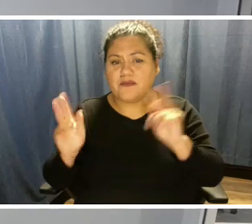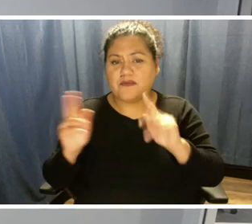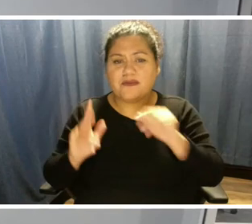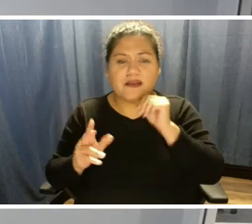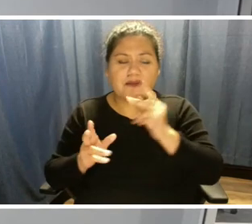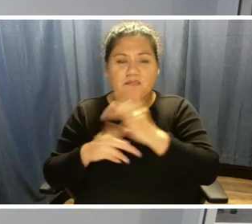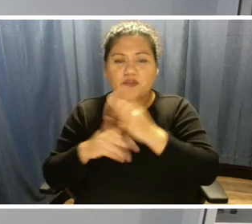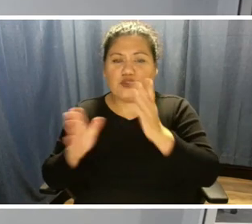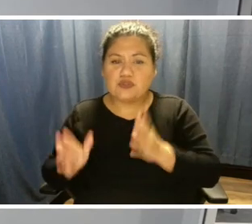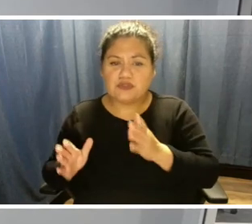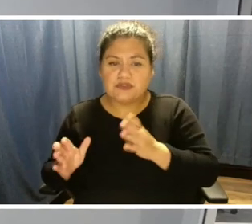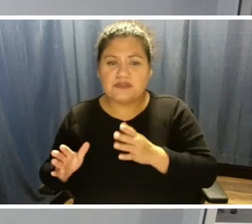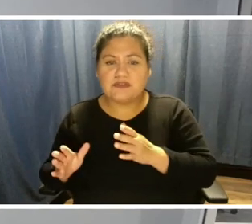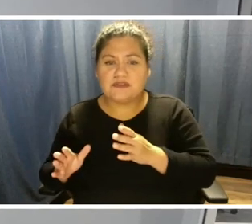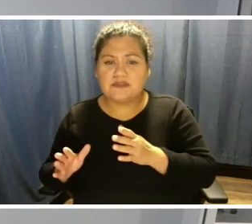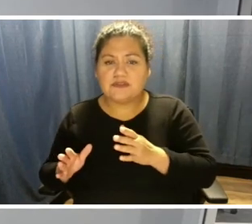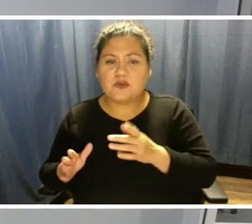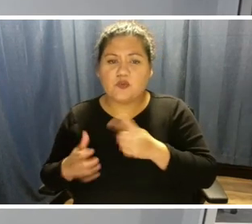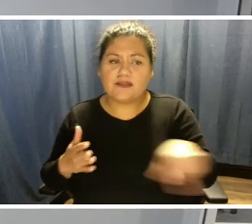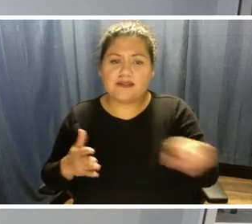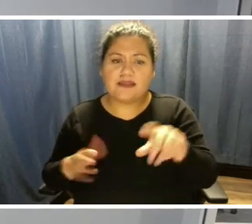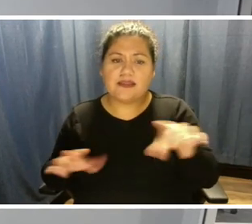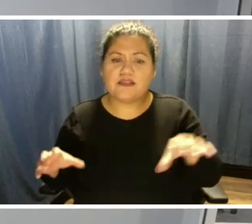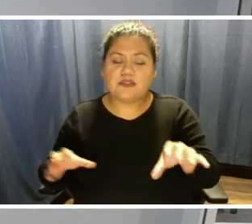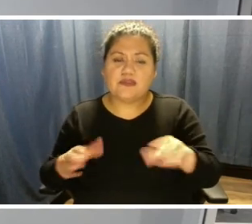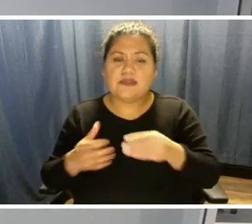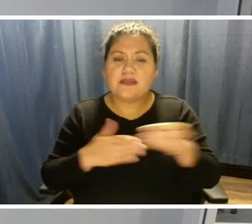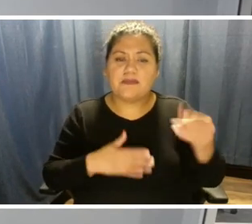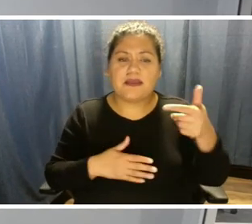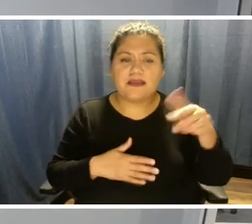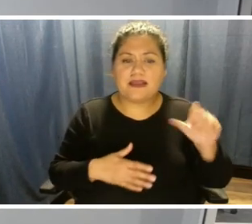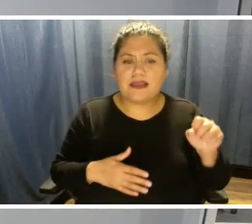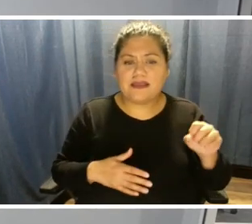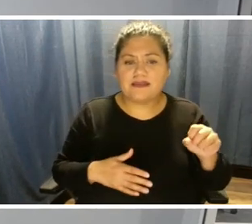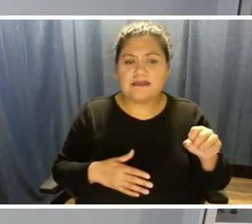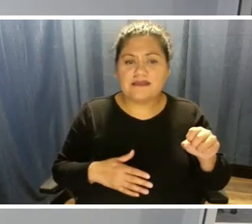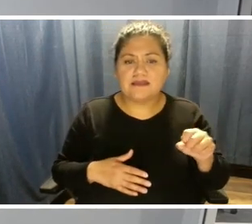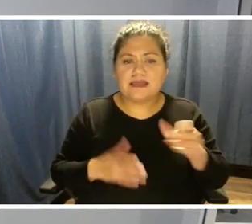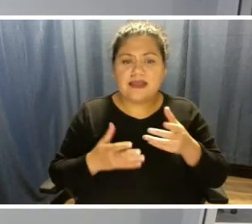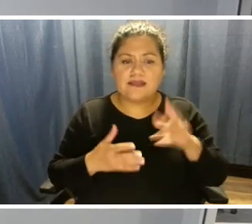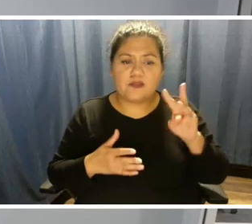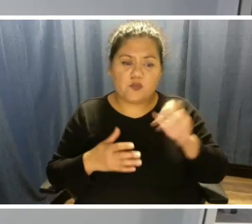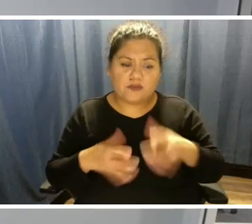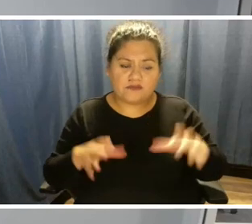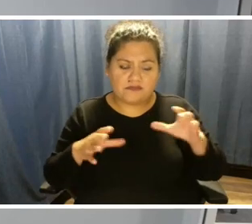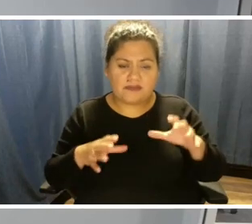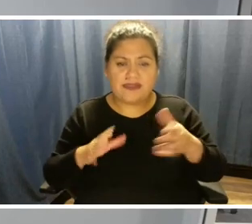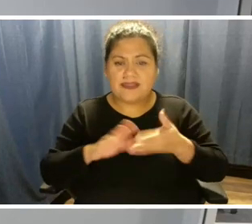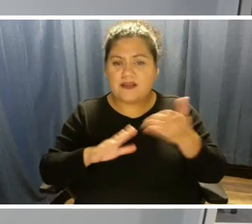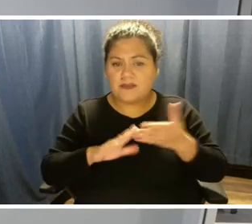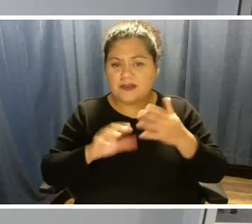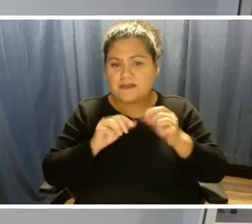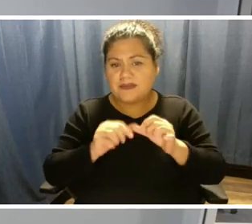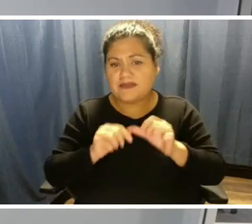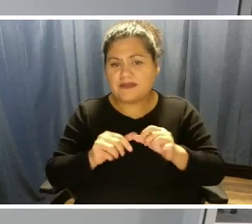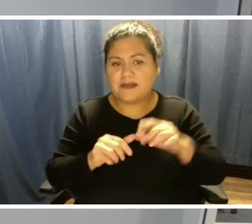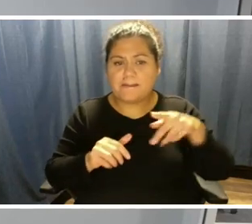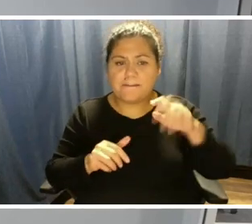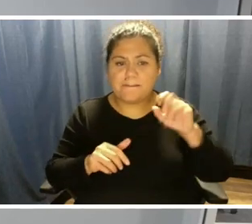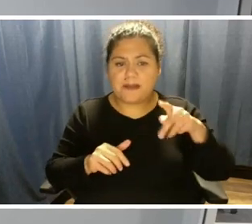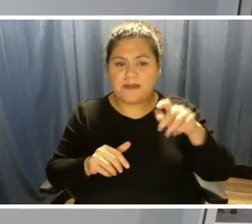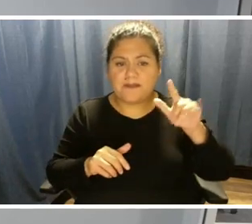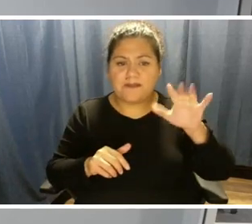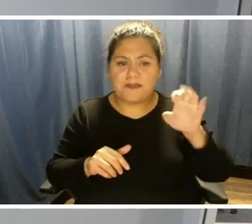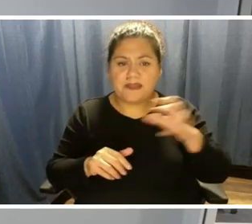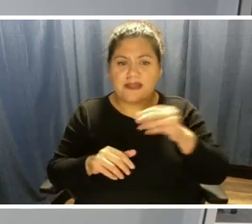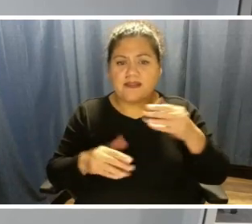And so what they do is buy gas at the wellhead, for example, they operate and maintain pipelines, and they process